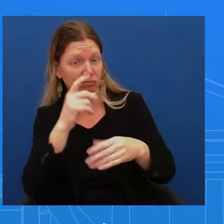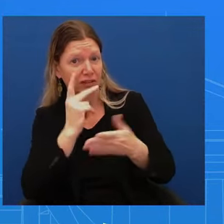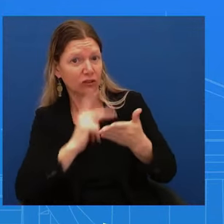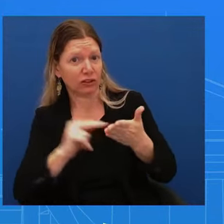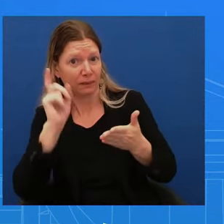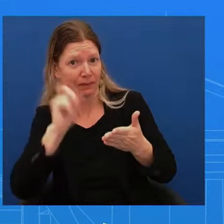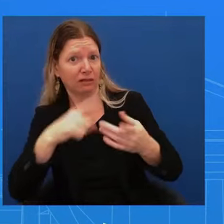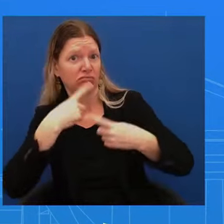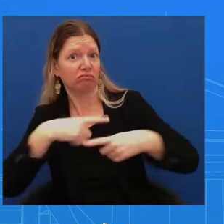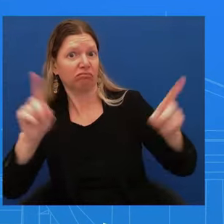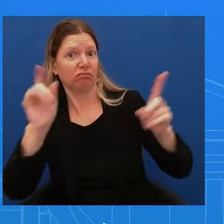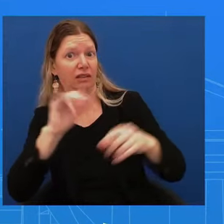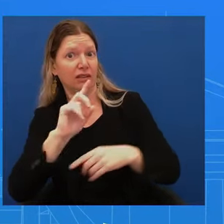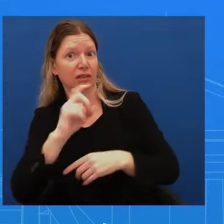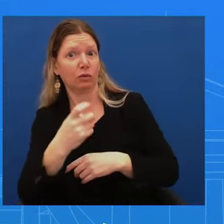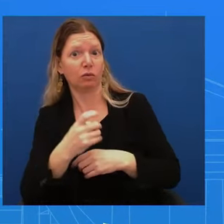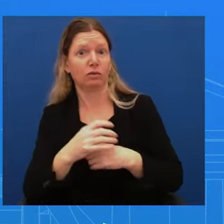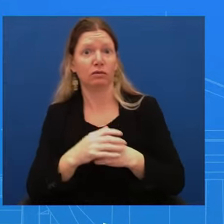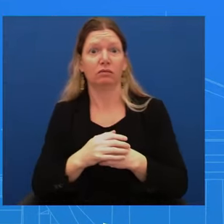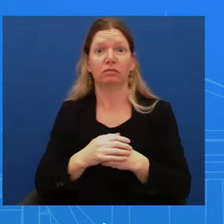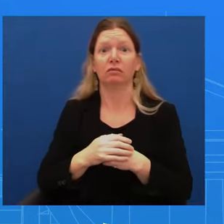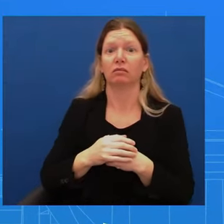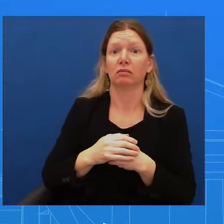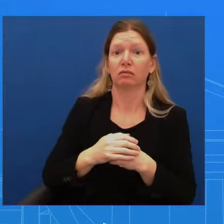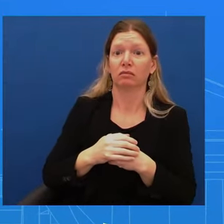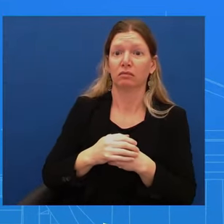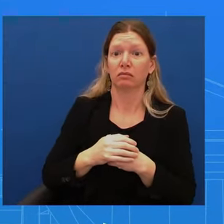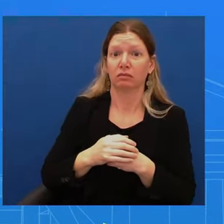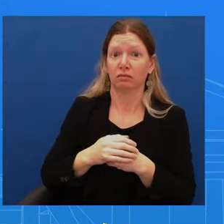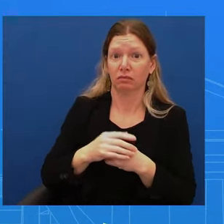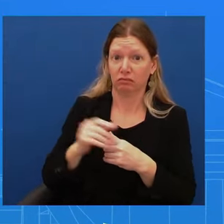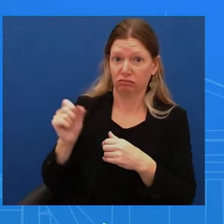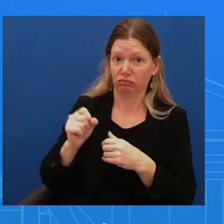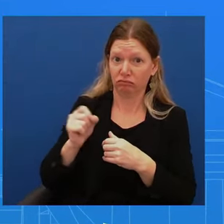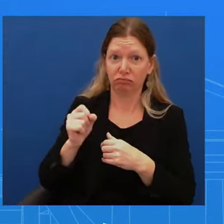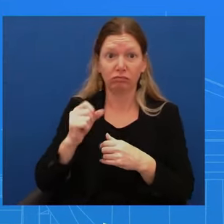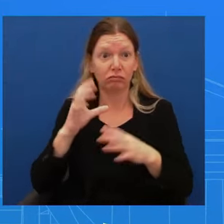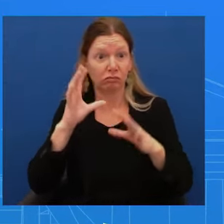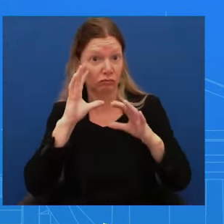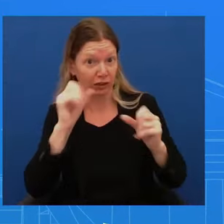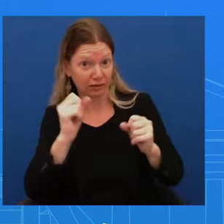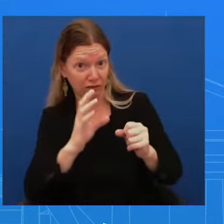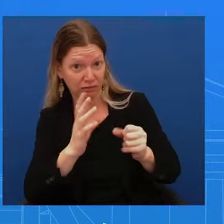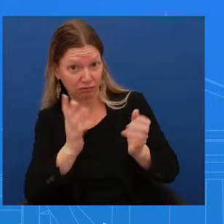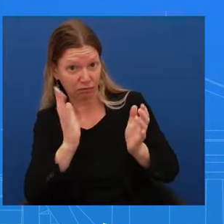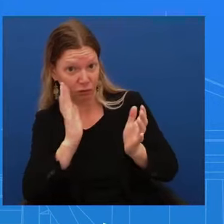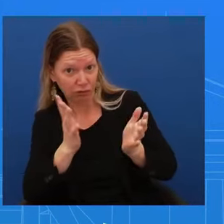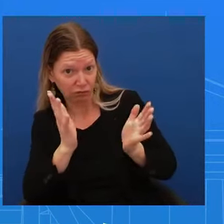Has the president spoken with Secretary Austin since their conversation on Saturday?